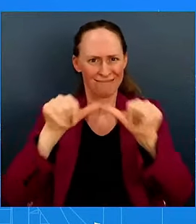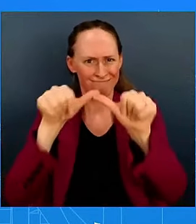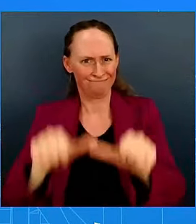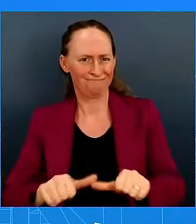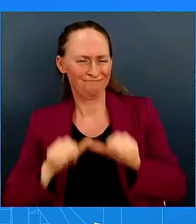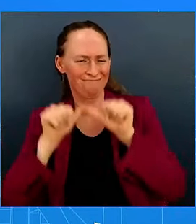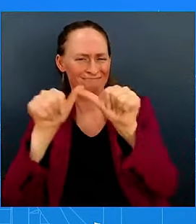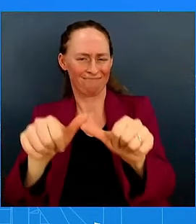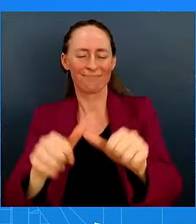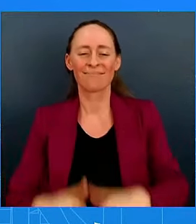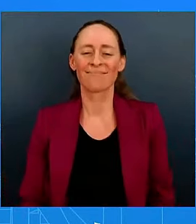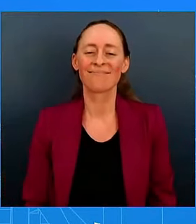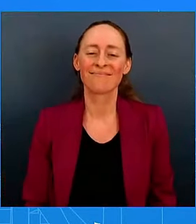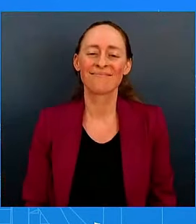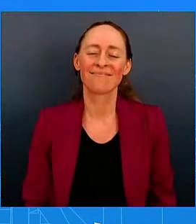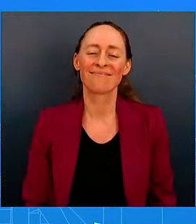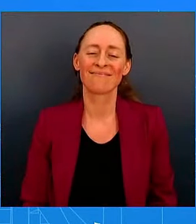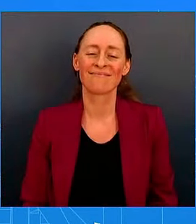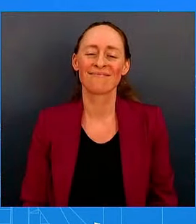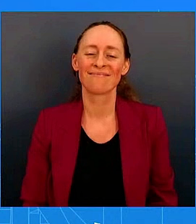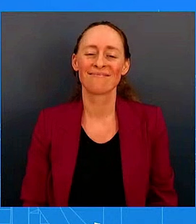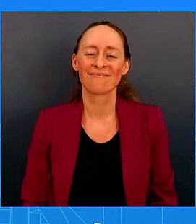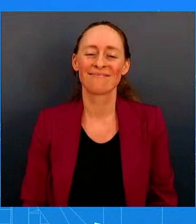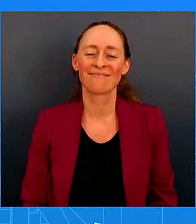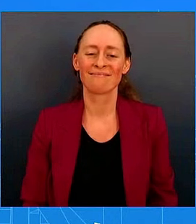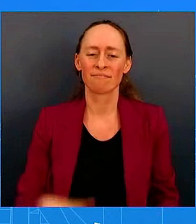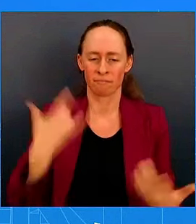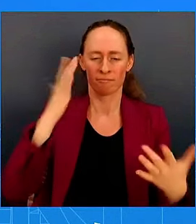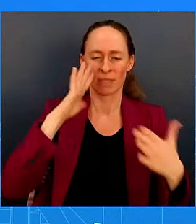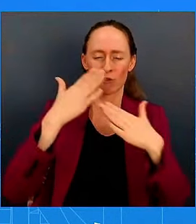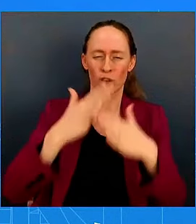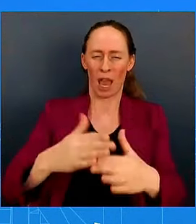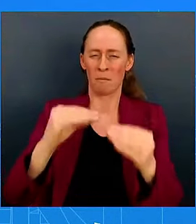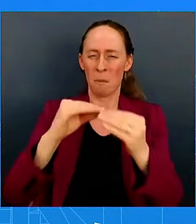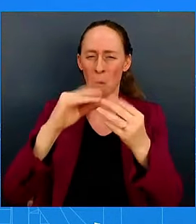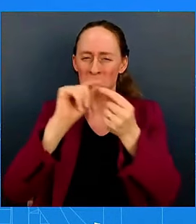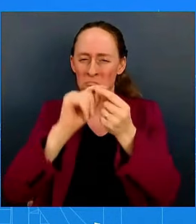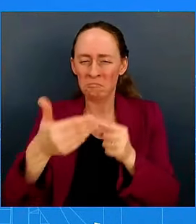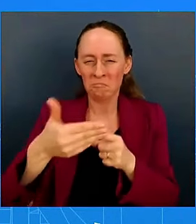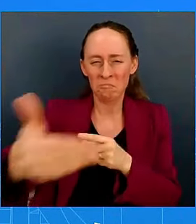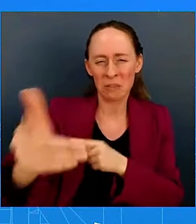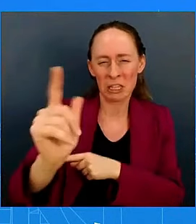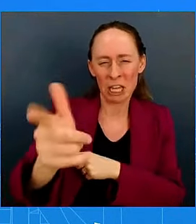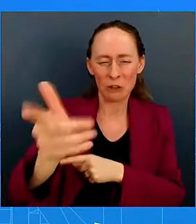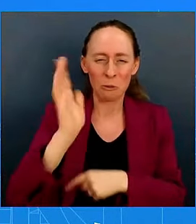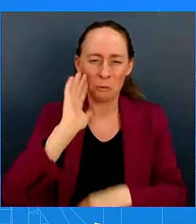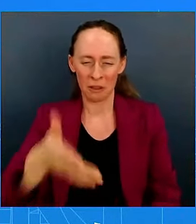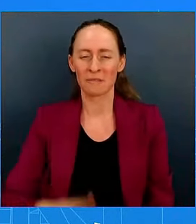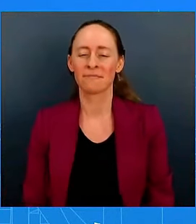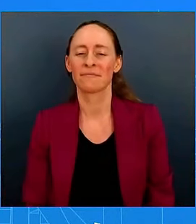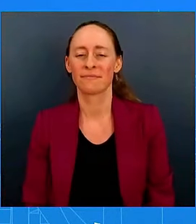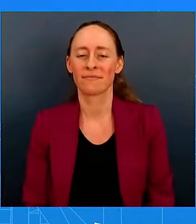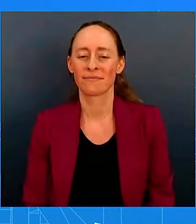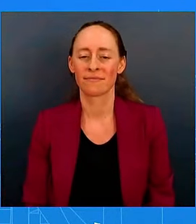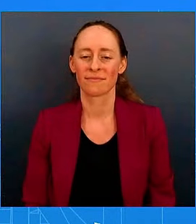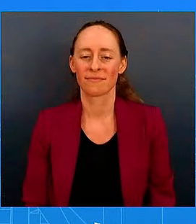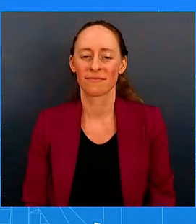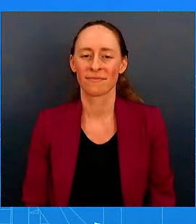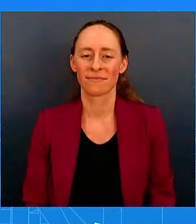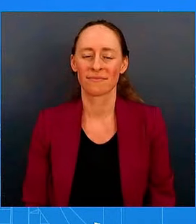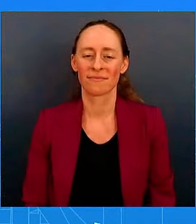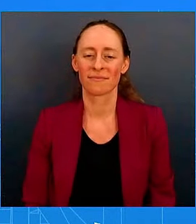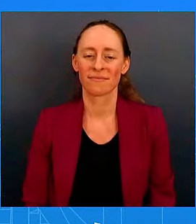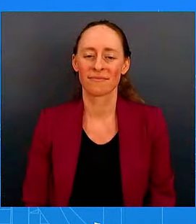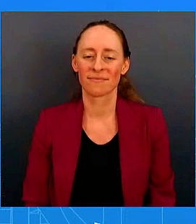details, of course, to share on the specific deliverables as we get a little closer to the weekend. Looking ahead to next week, on Monday, the 23rd of